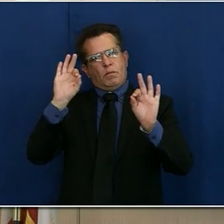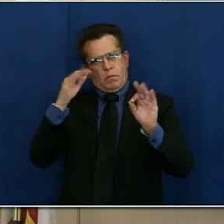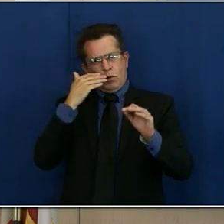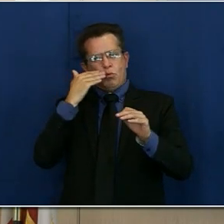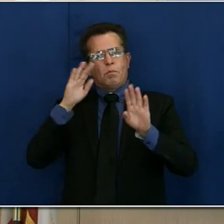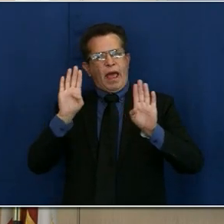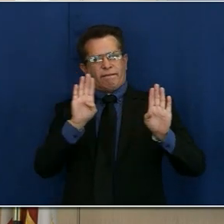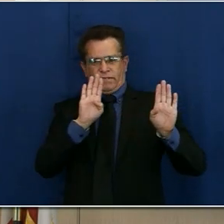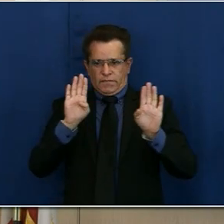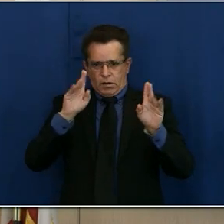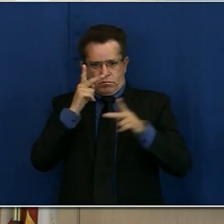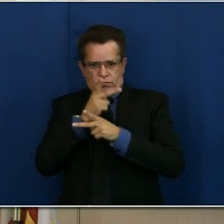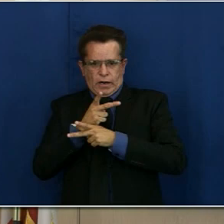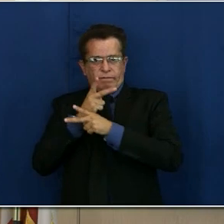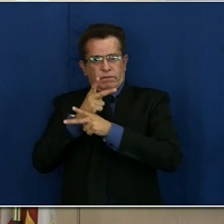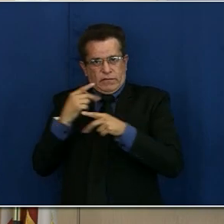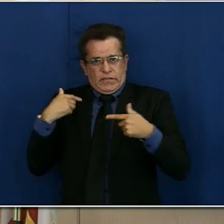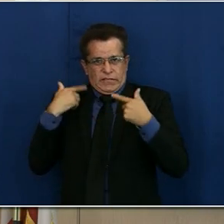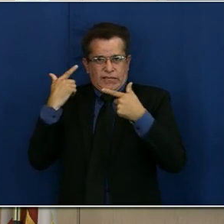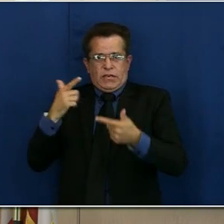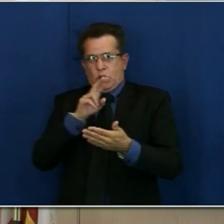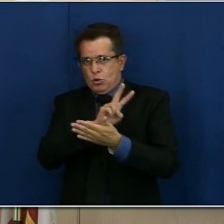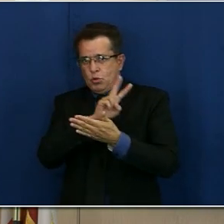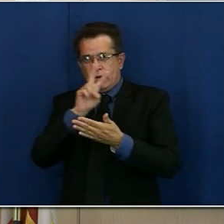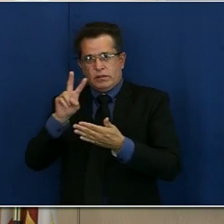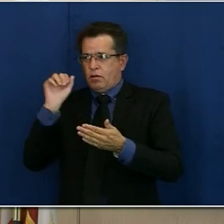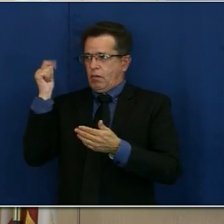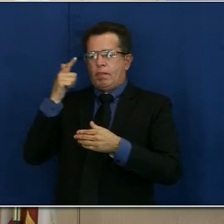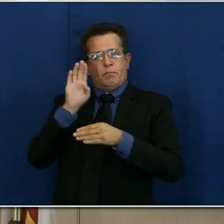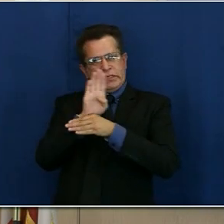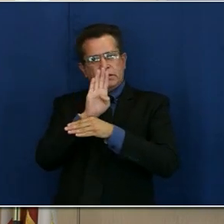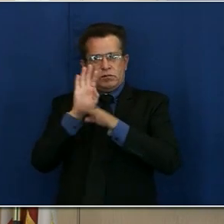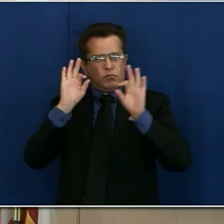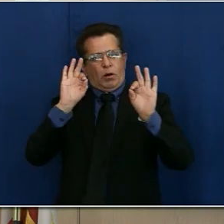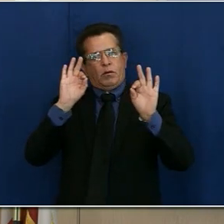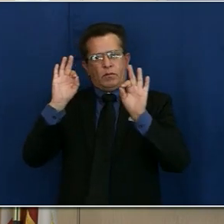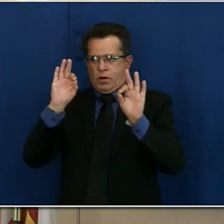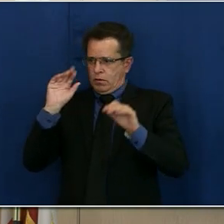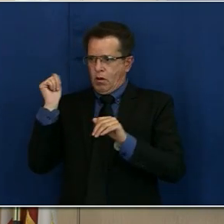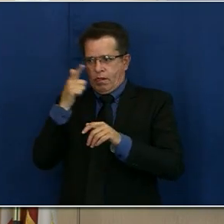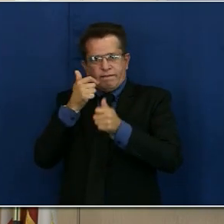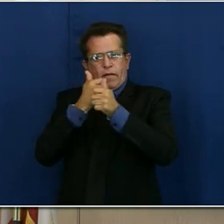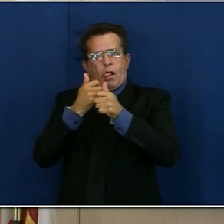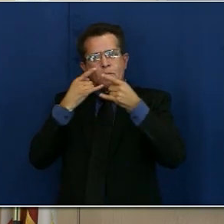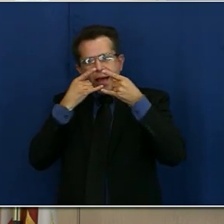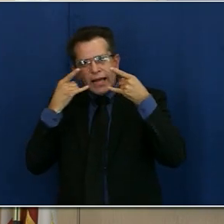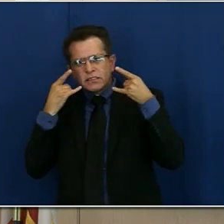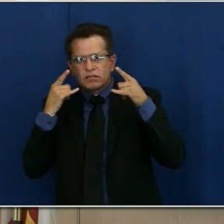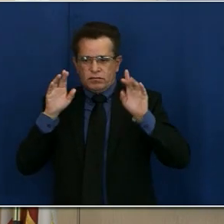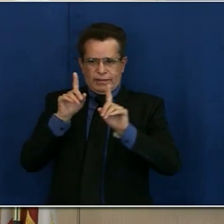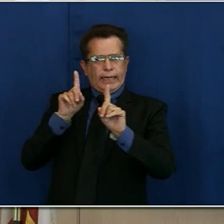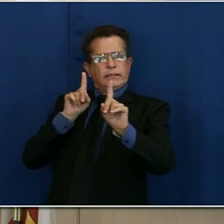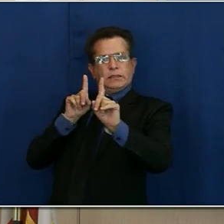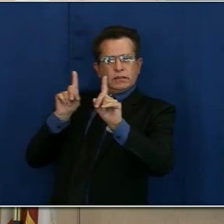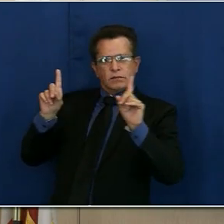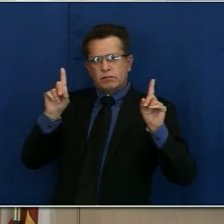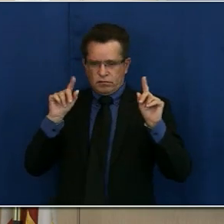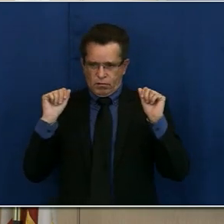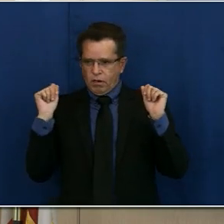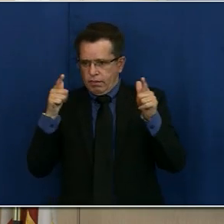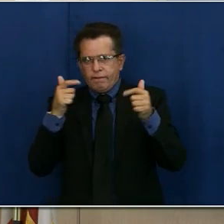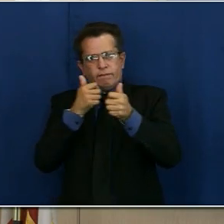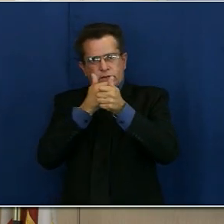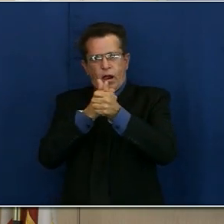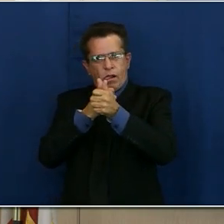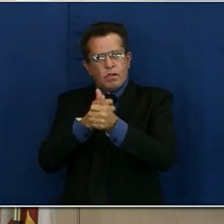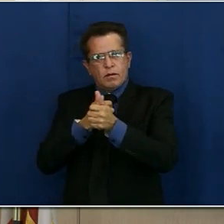the past few weeks. Businesses have, you know, followed the rules. People have been wearing masks. They've been social distancing. But it